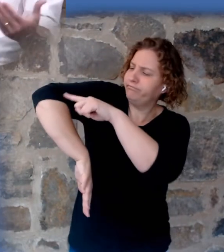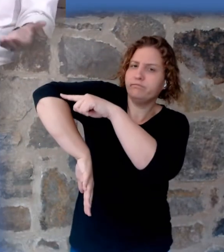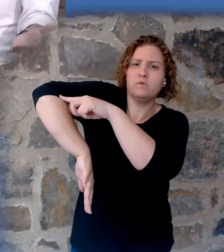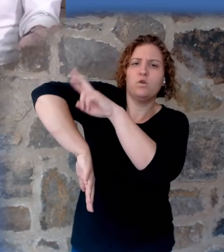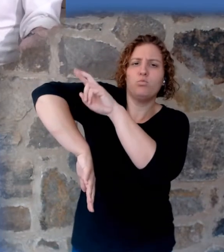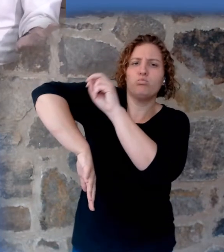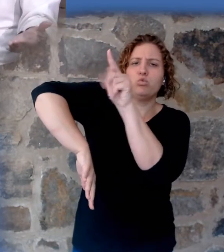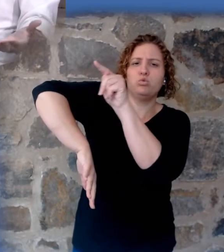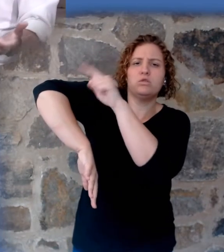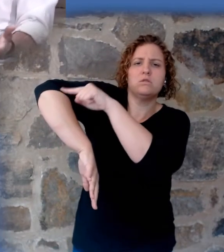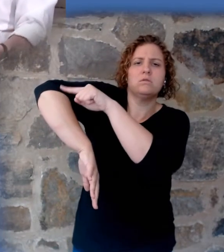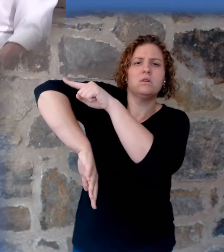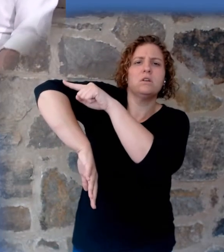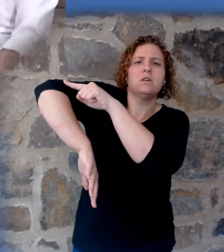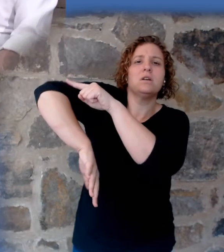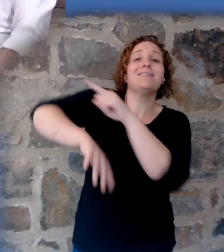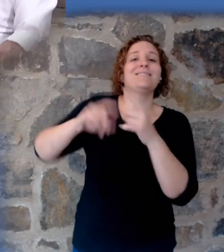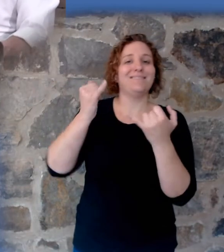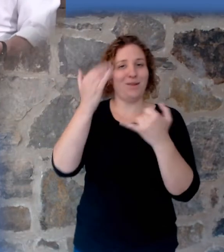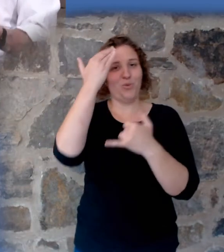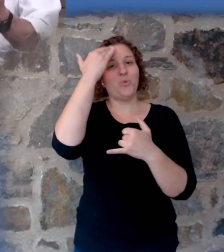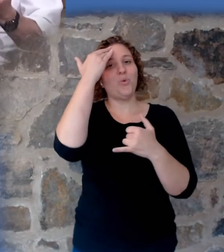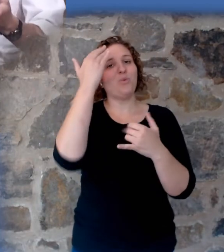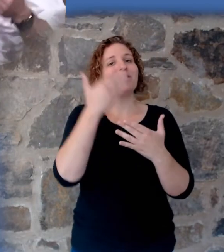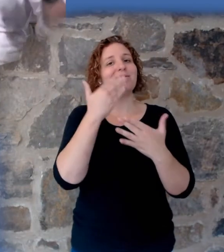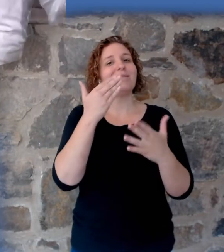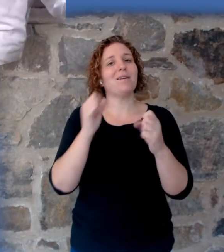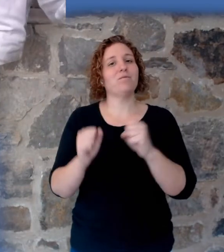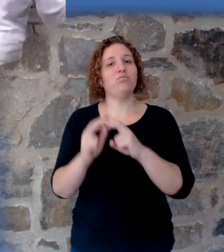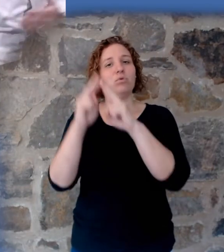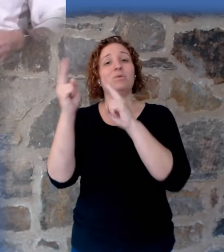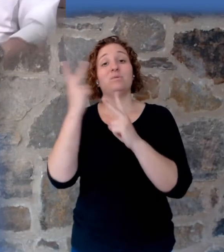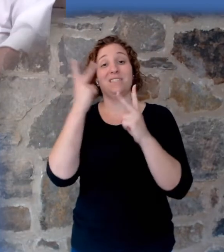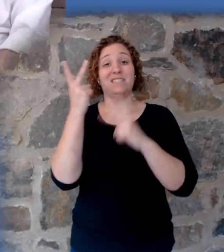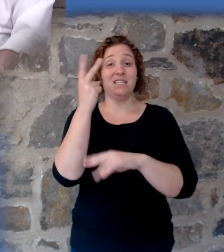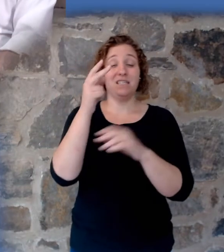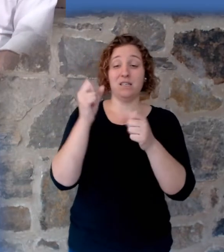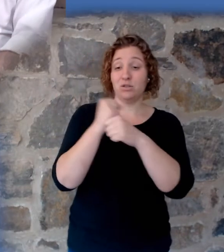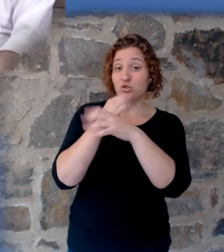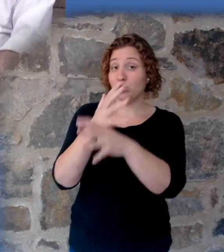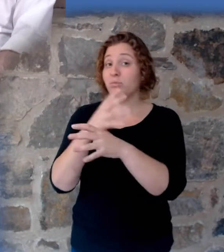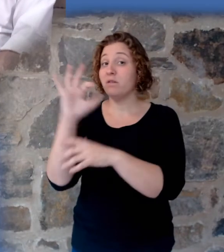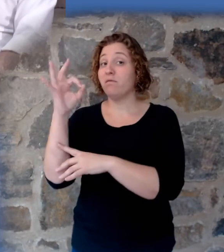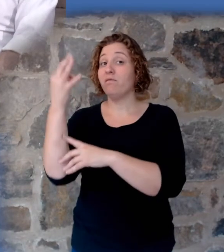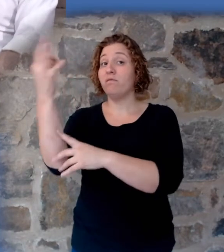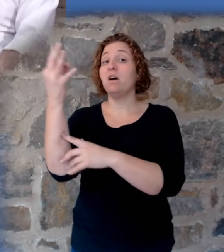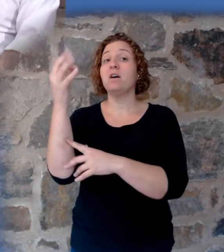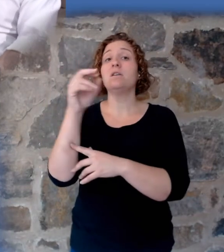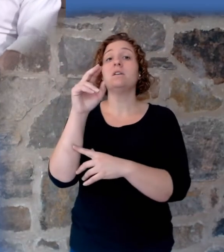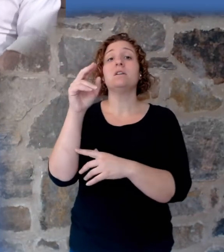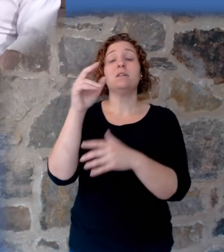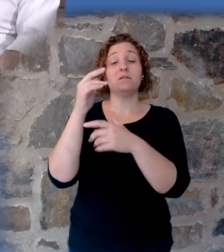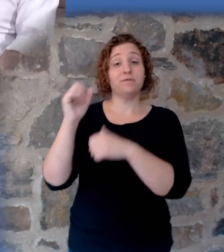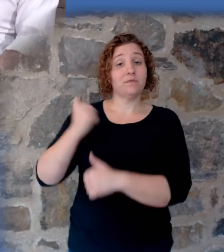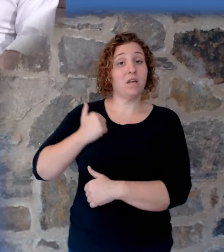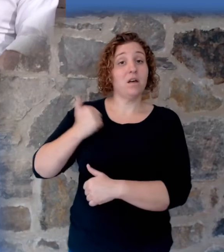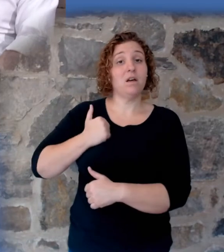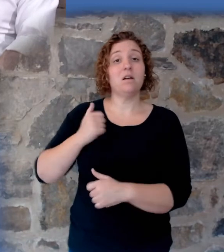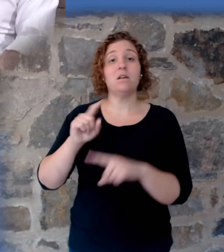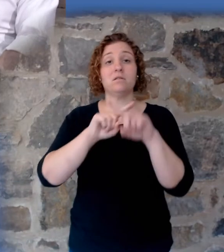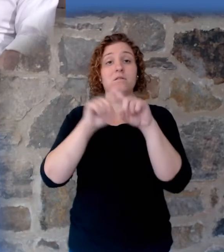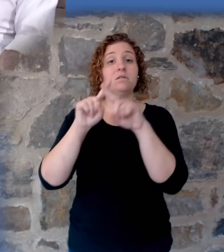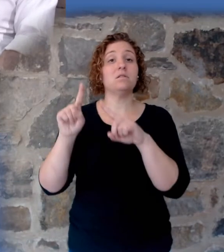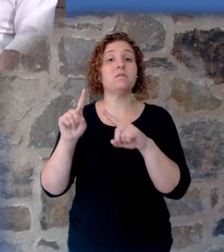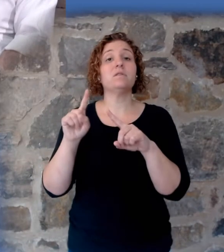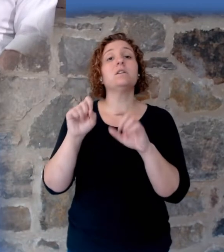Well, now we know thanks to Mount St. Helens. These are in Germany, France, the British Isles, Nova Scotia, California, other eastern states. These things are